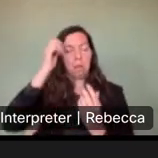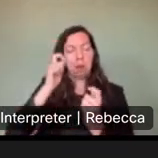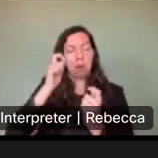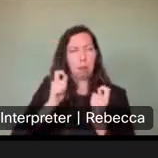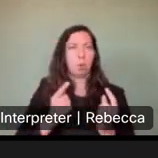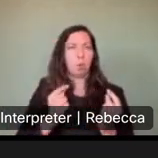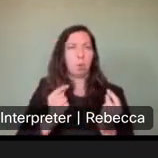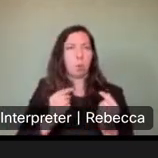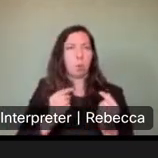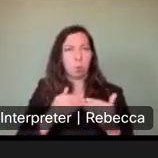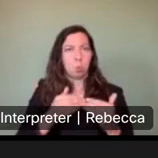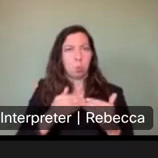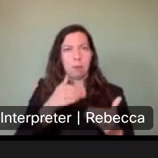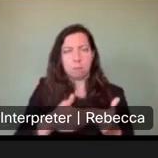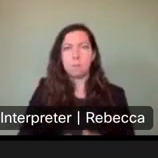forward.